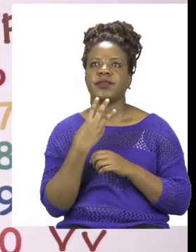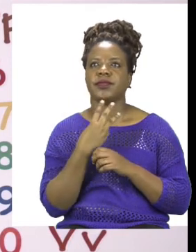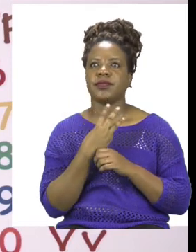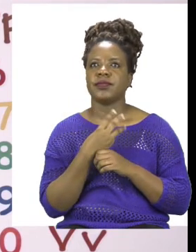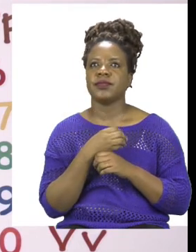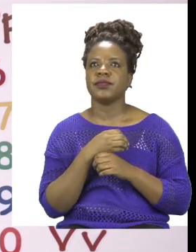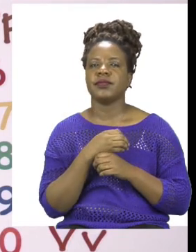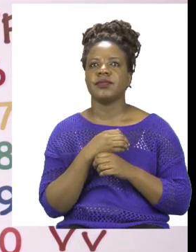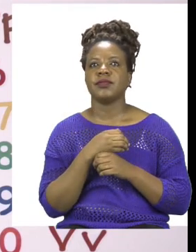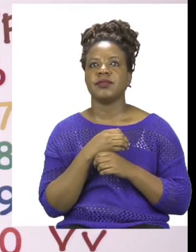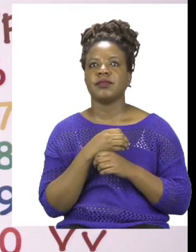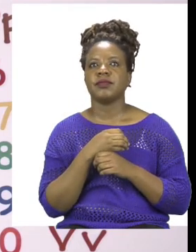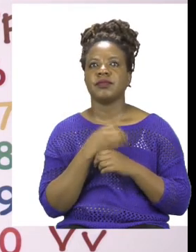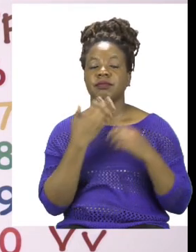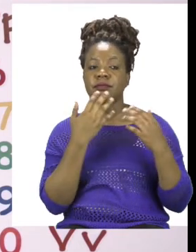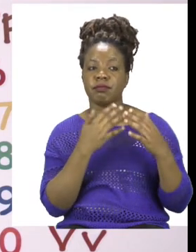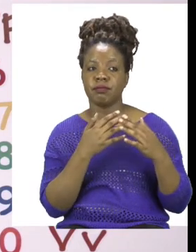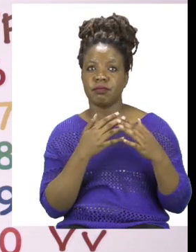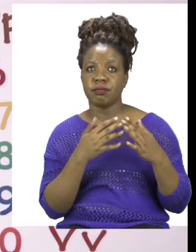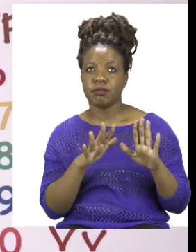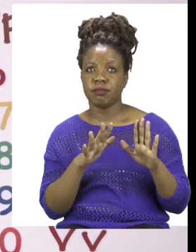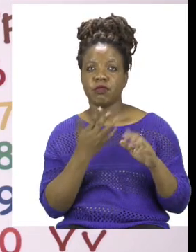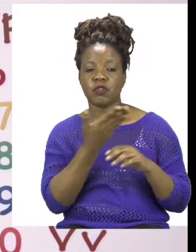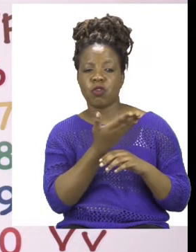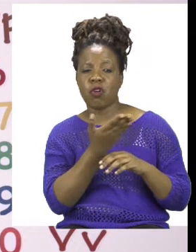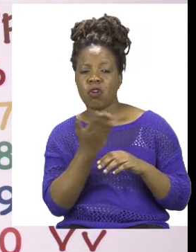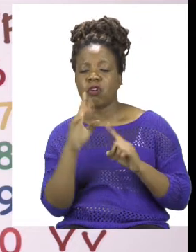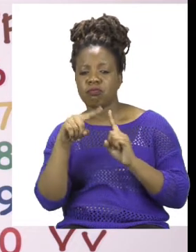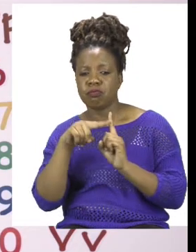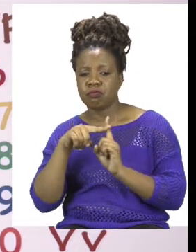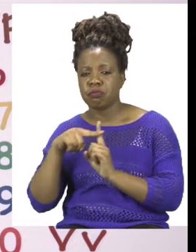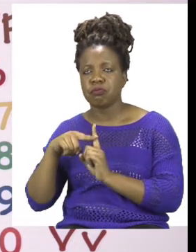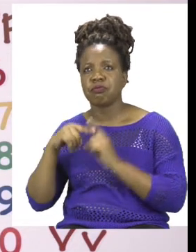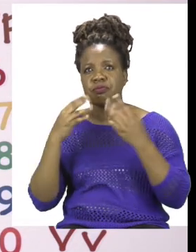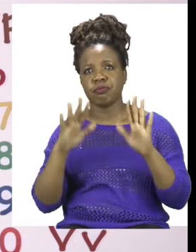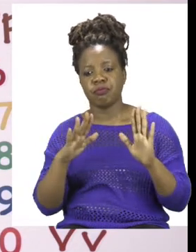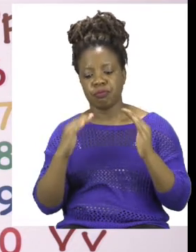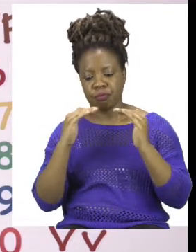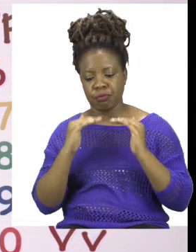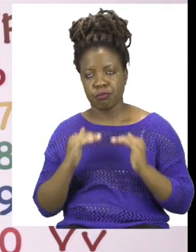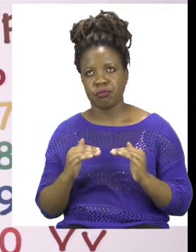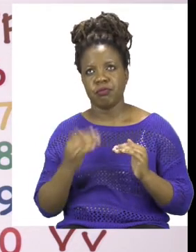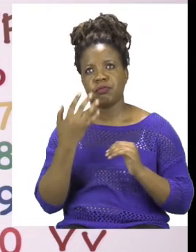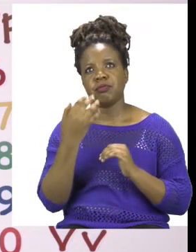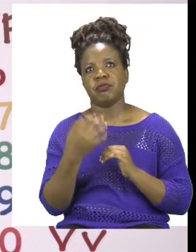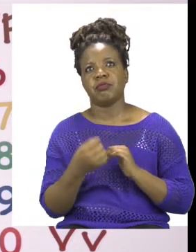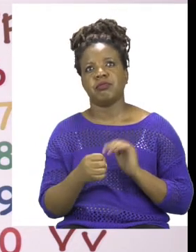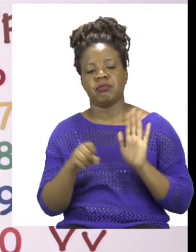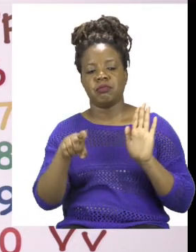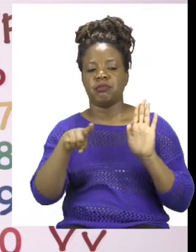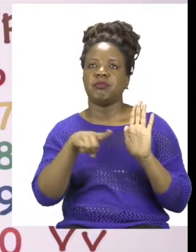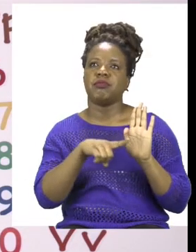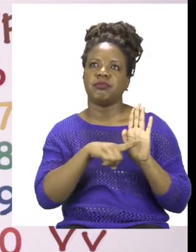When you're done with your addition I want you now to go to the bottom of your exercise to do computation. But this